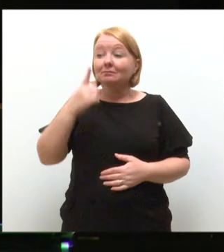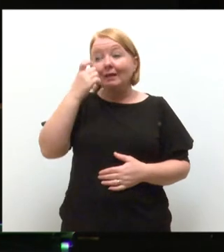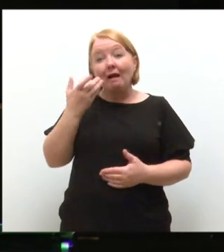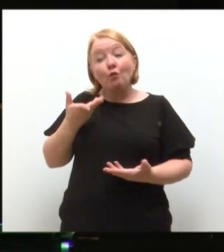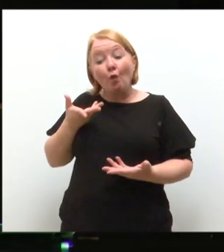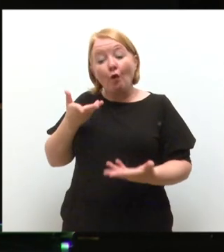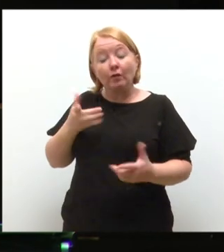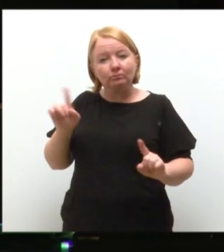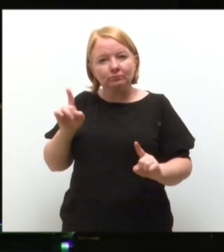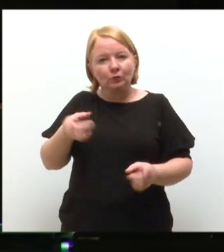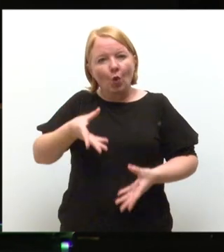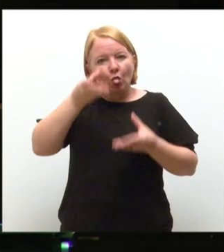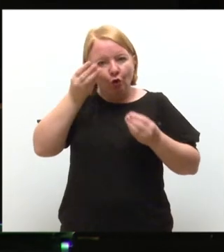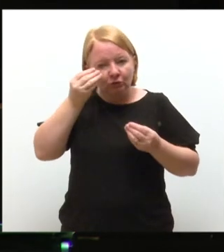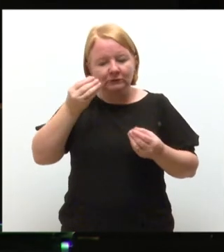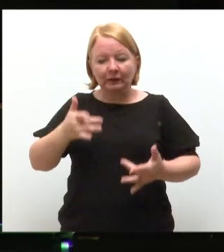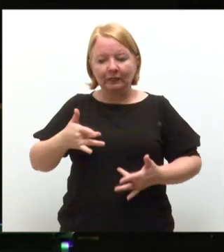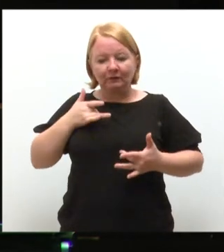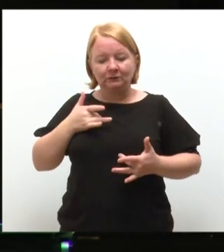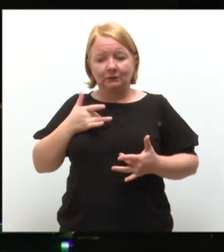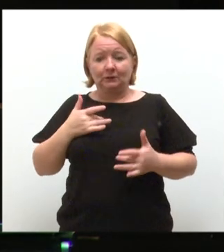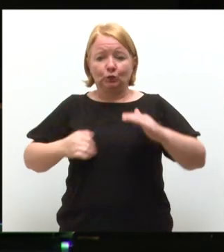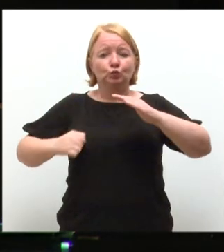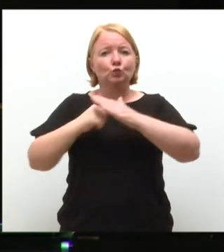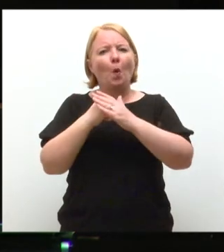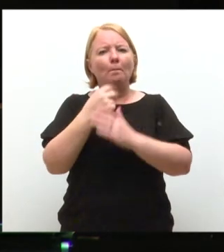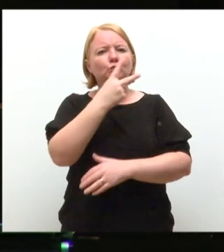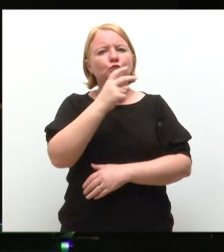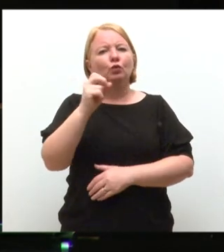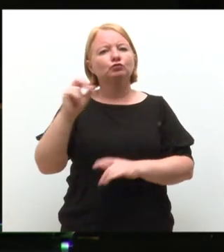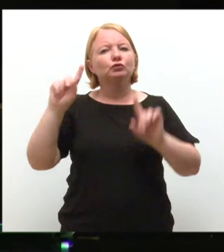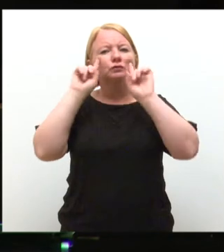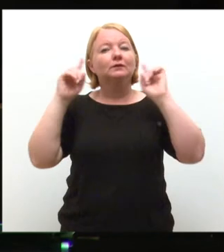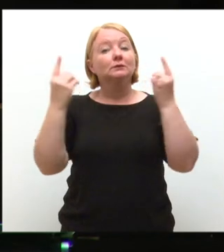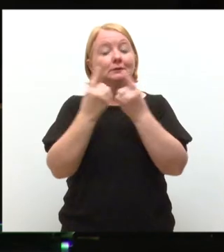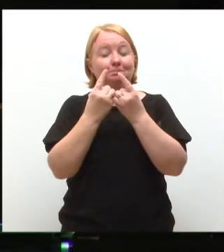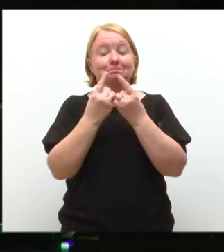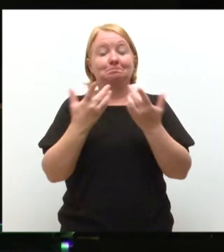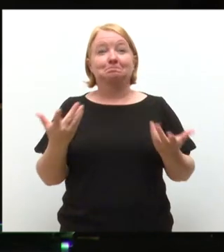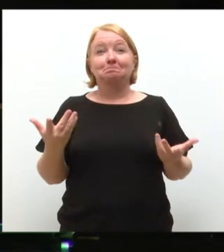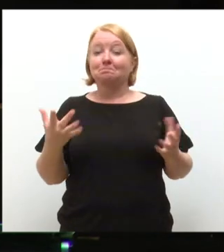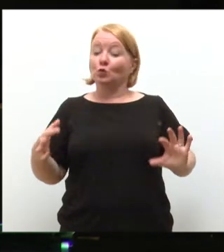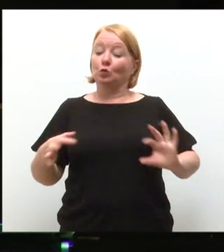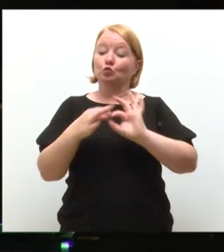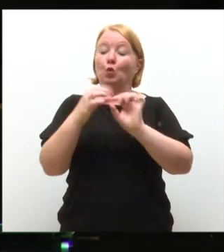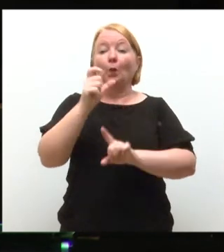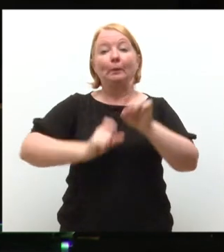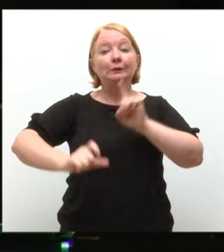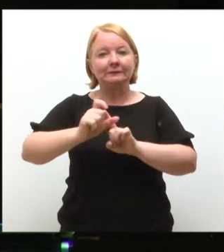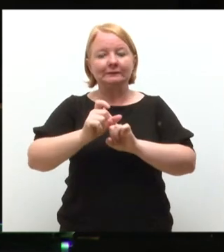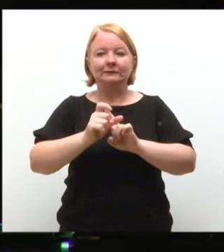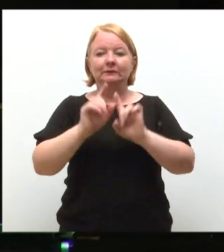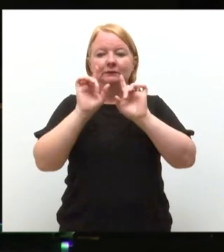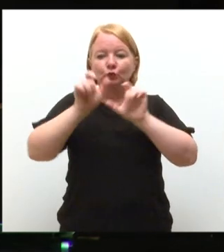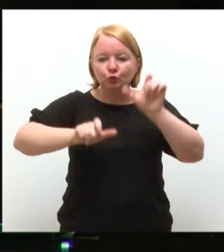learning and living at one of the world's top 200 universities. You are joining a community that includes students and staff